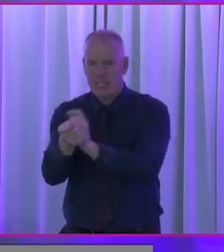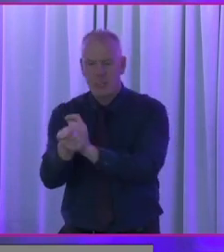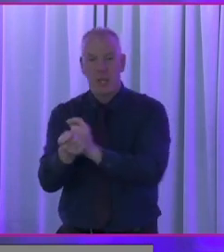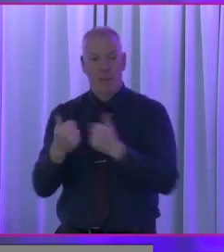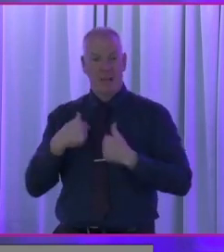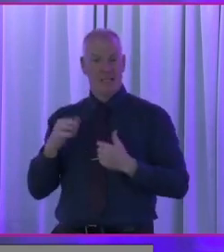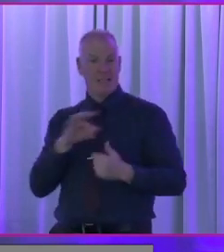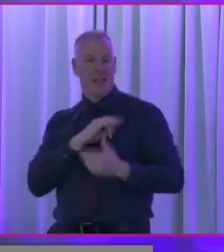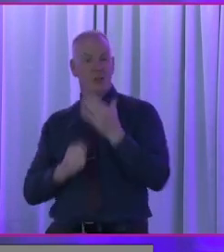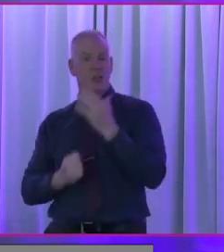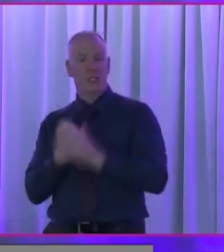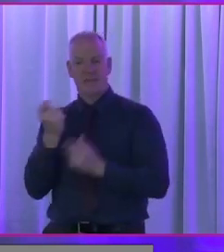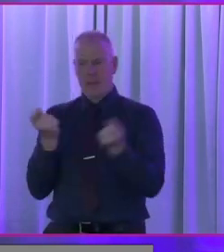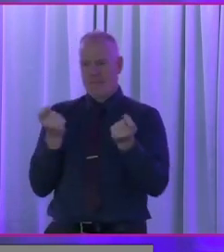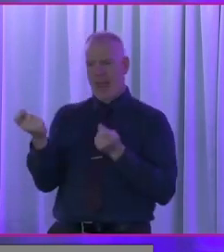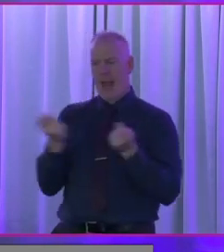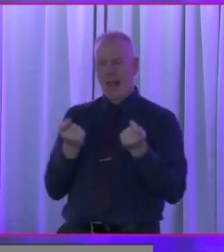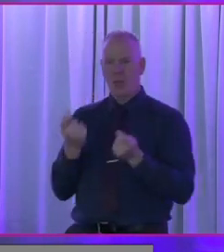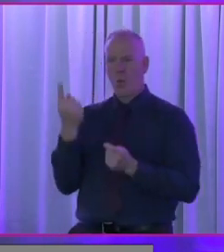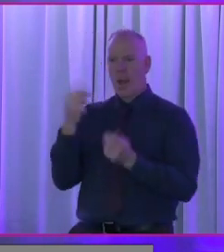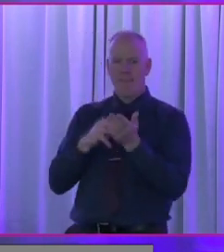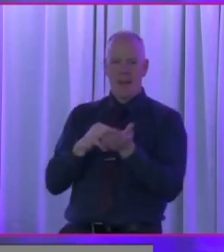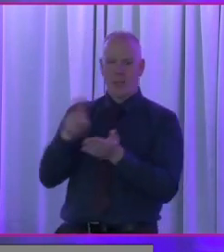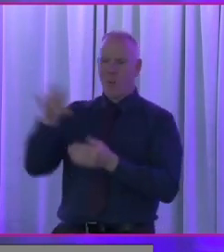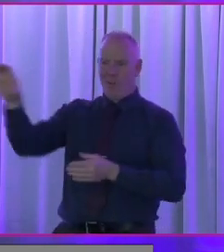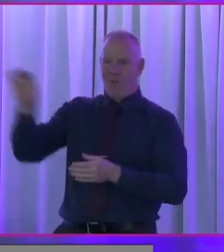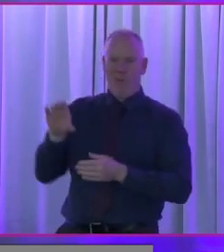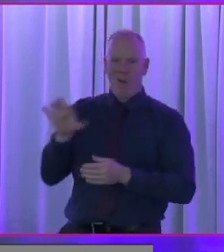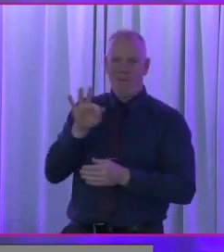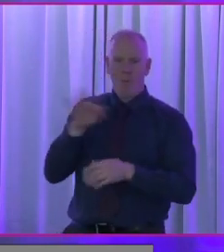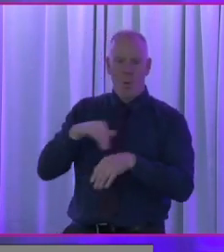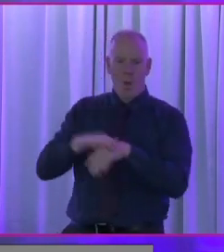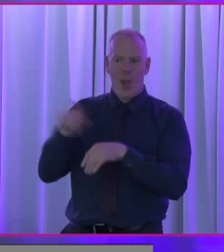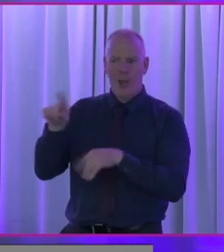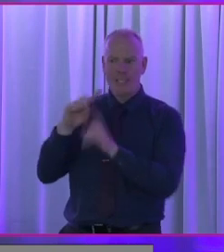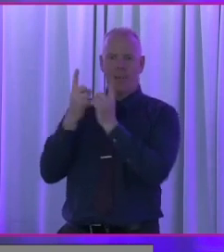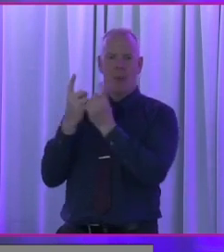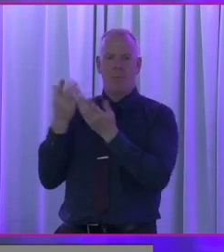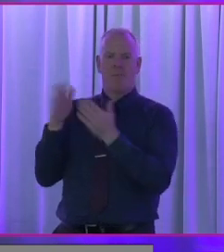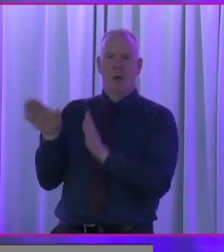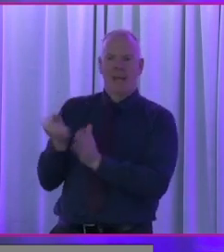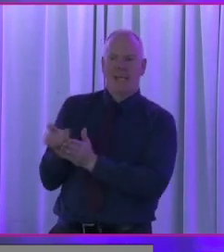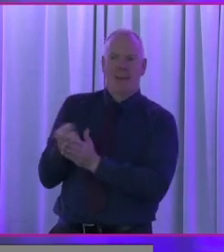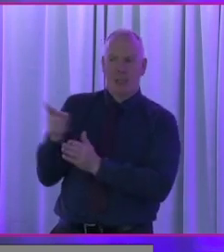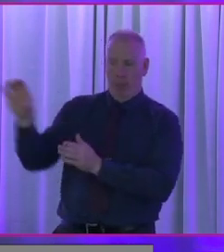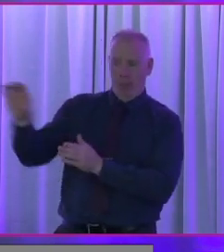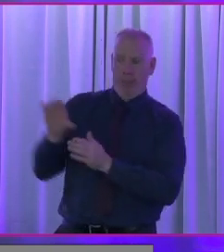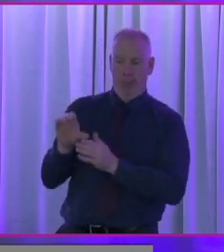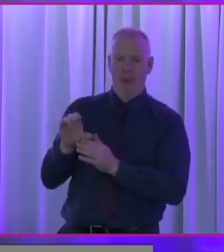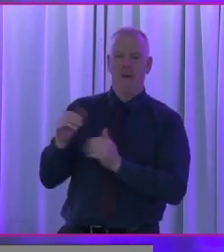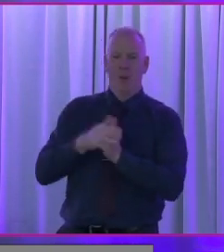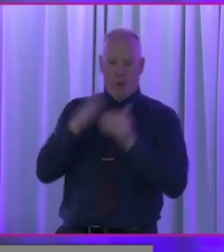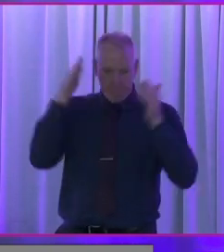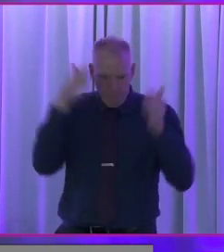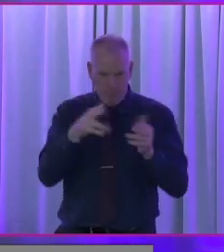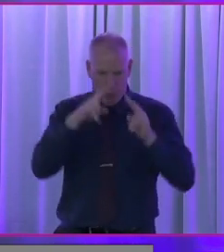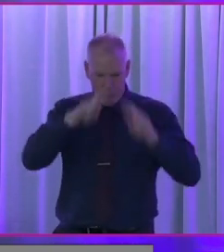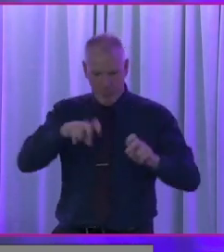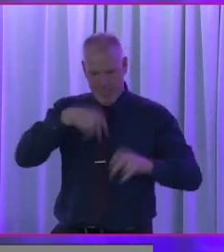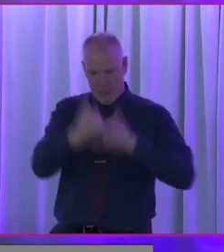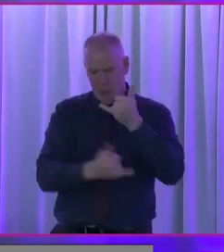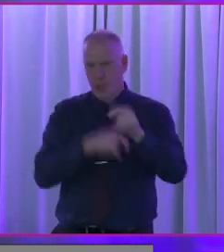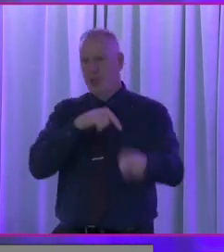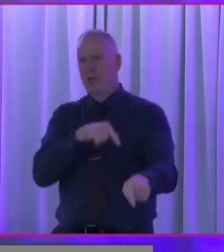managed to wangle a million euro out of the Department of Public Expenditure for research for next year.